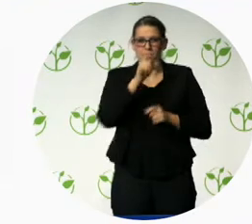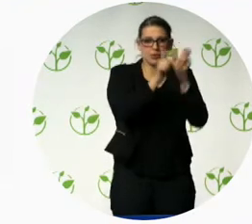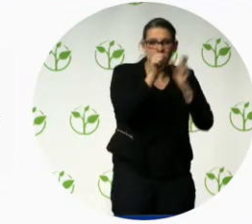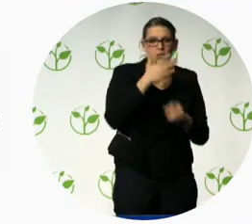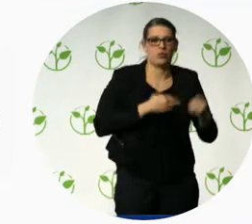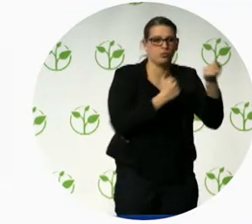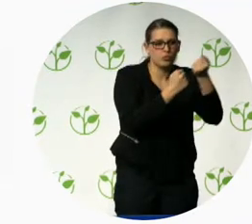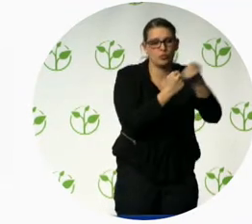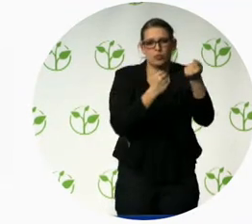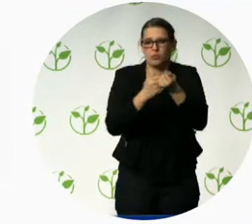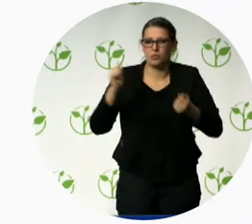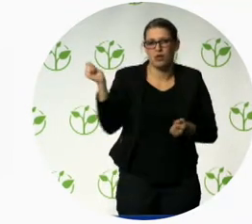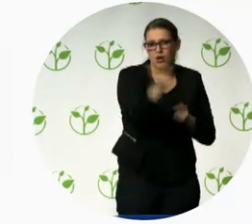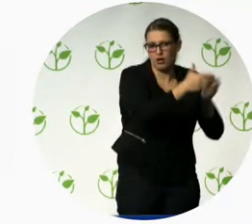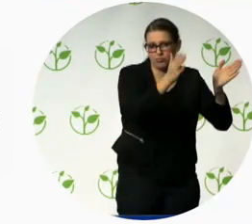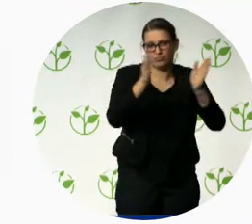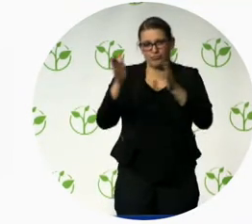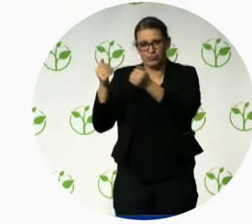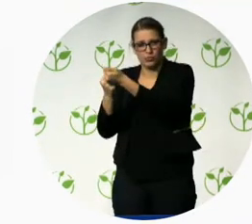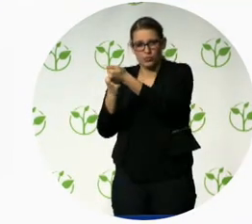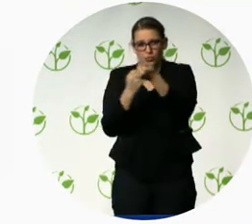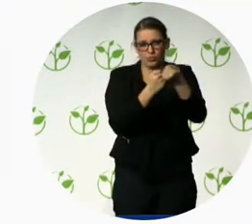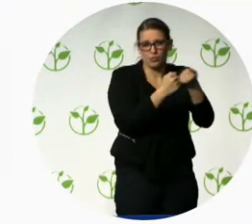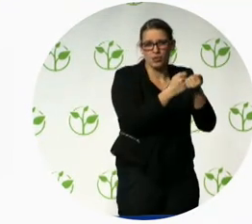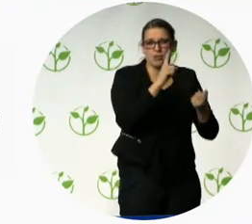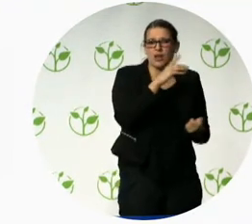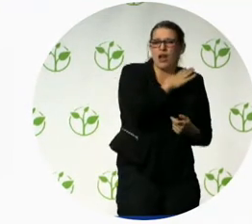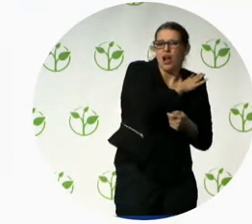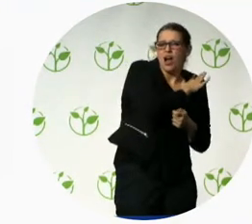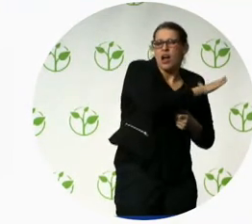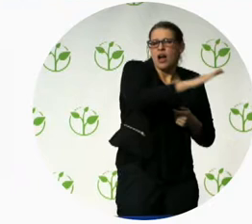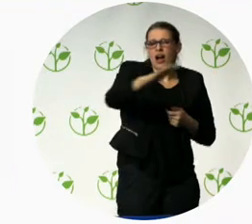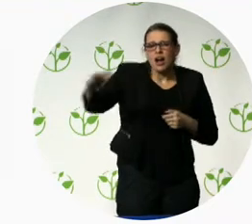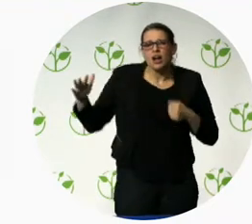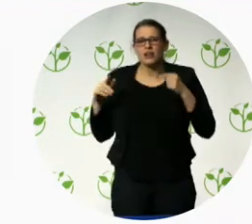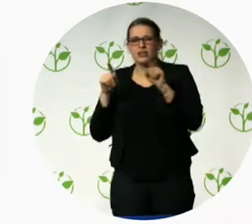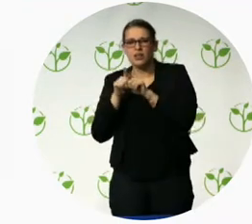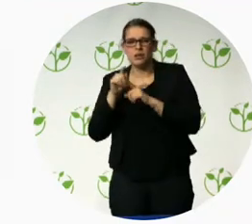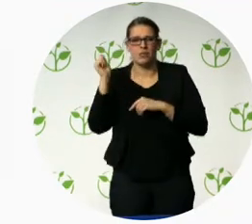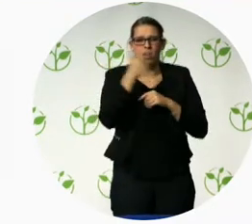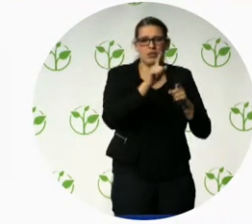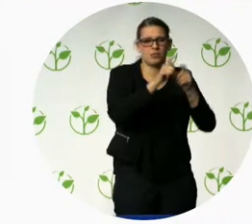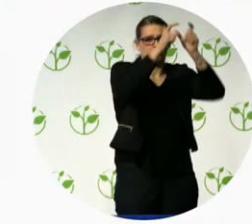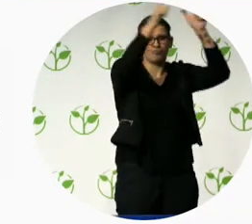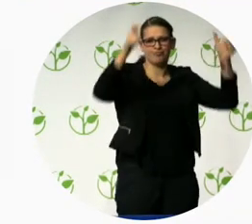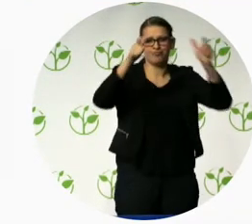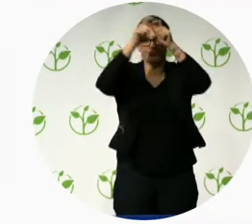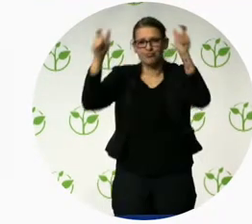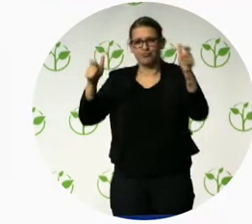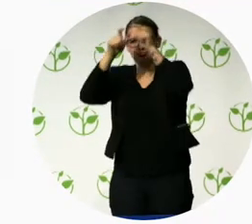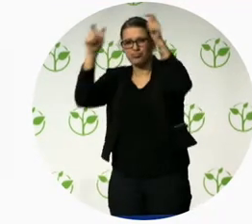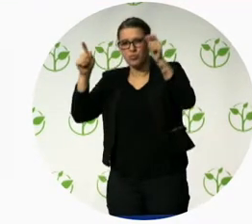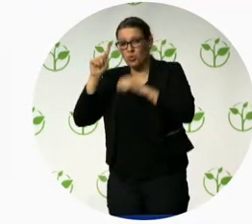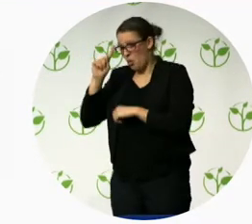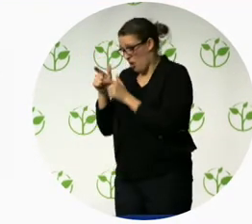every person and every organization, not just the ones who can use our products. And so Satya has really led this from the front at